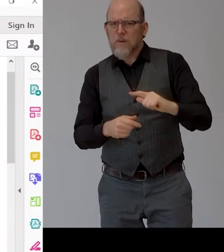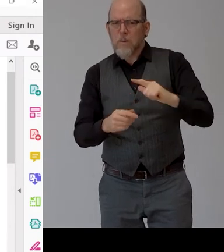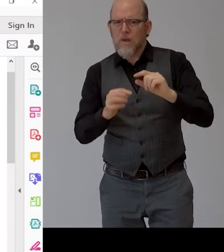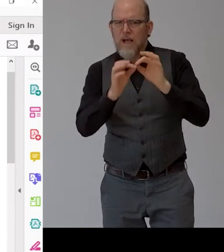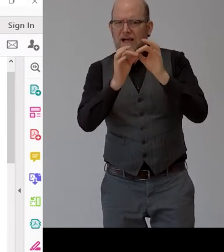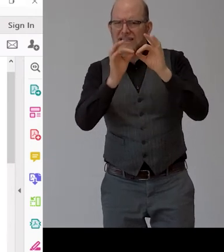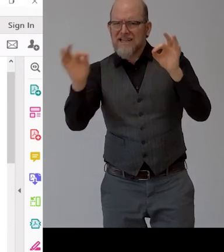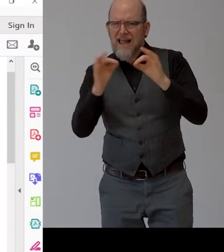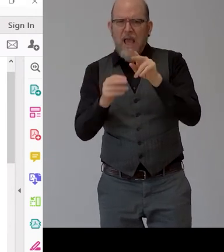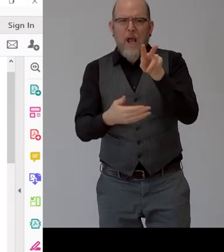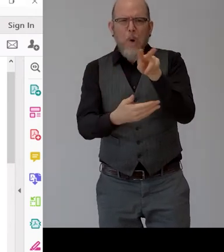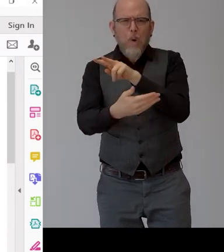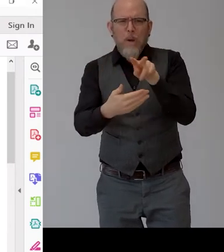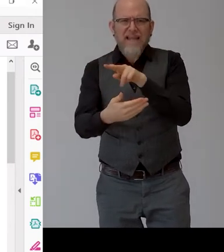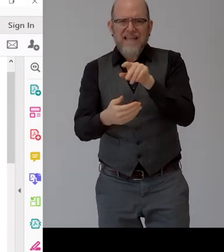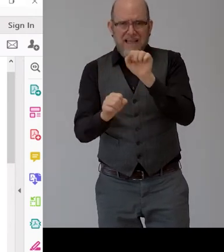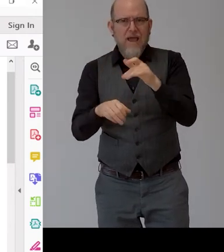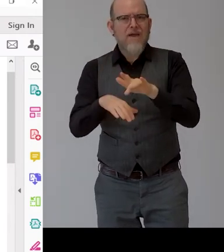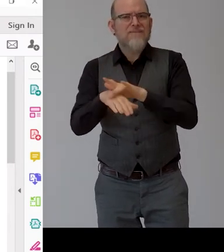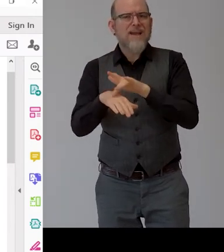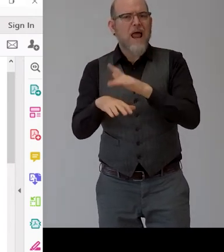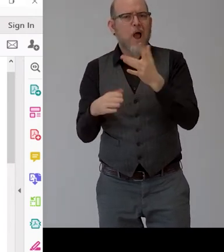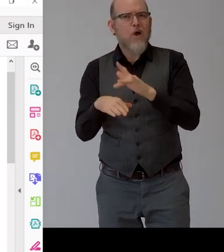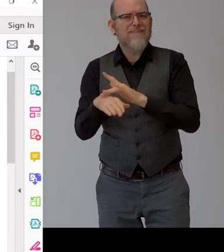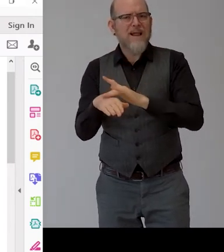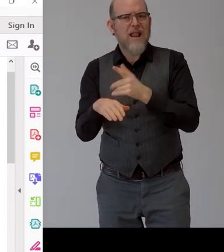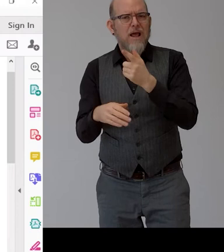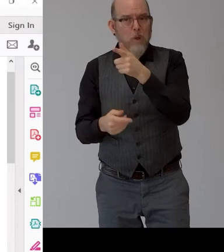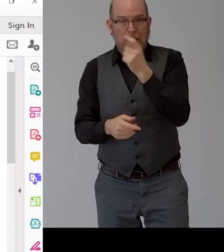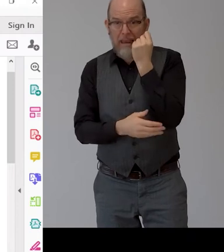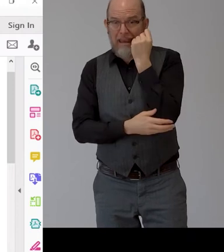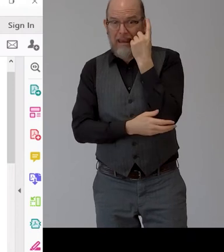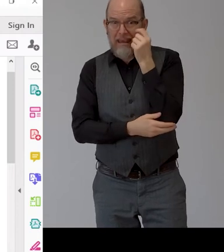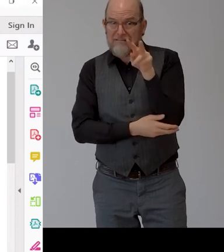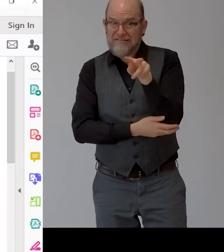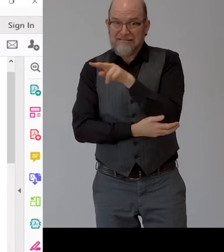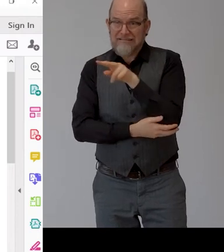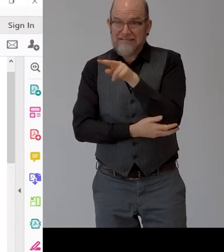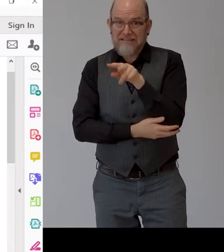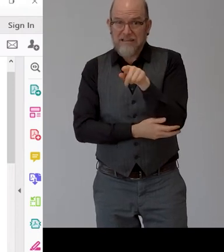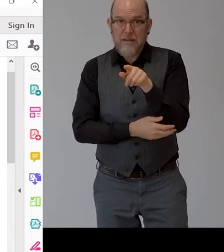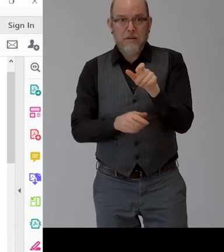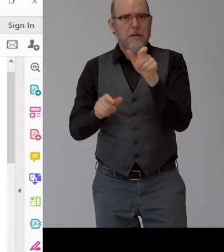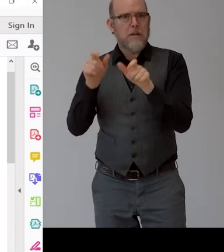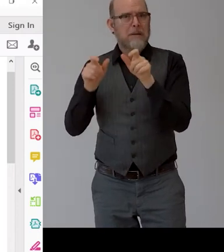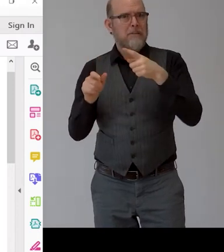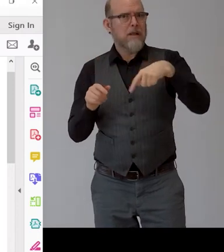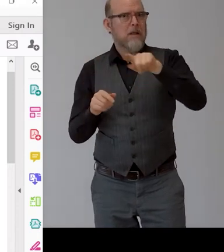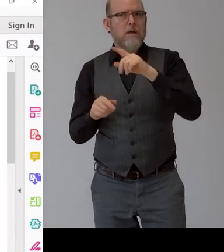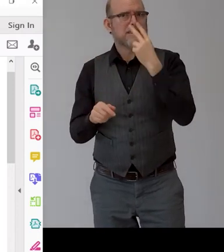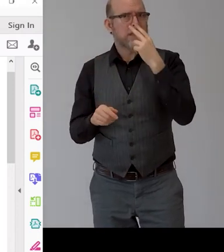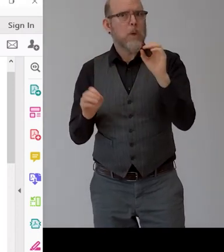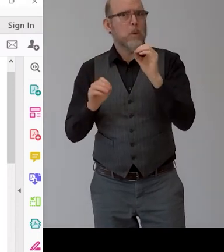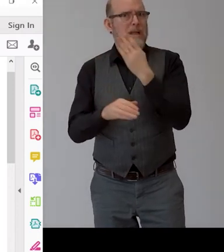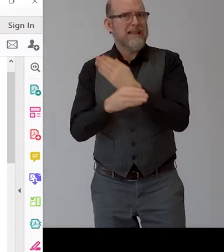feel try to make you understand how it looks for somebody who doesn't look like a person with disability his disability